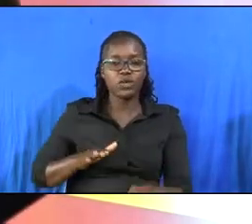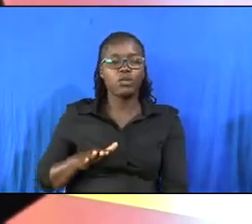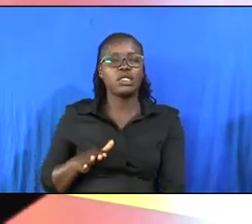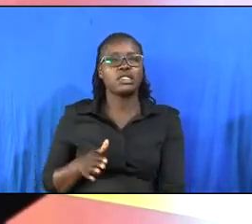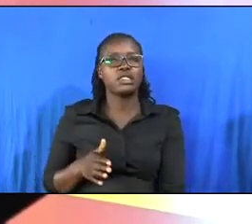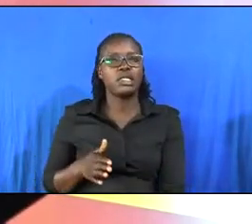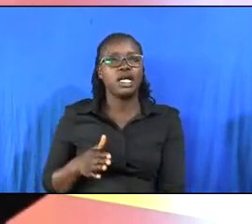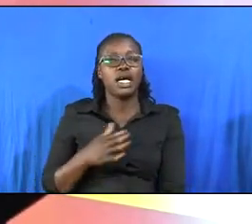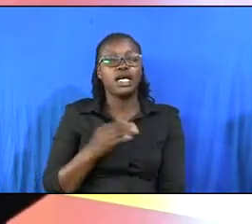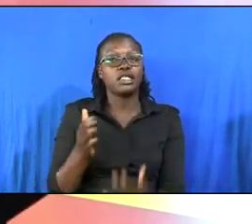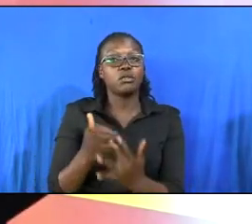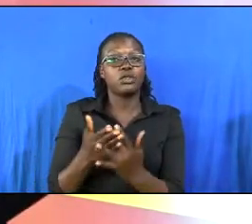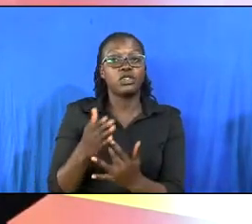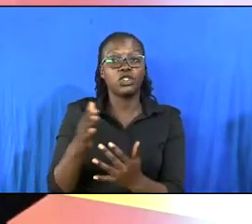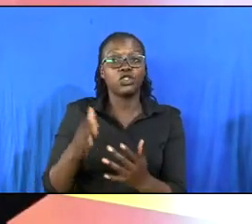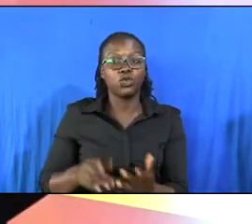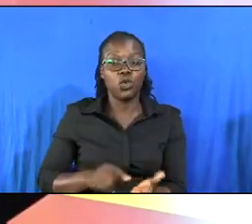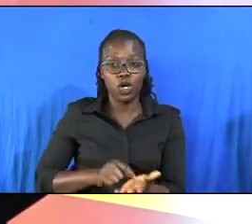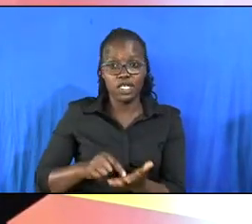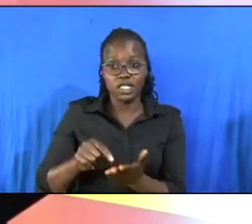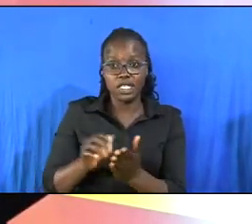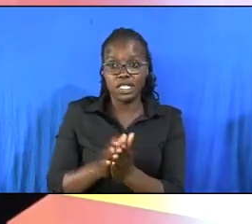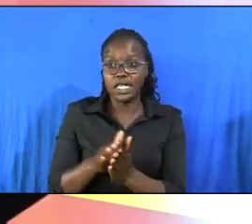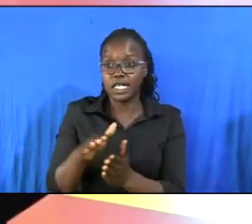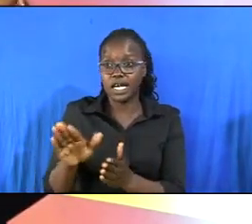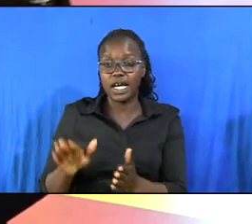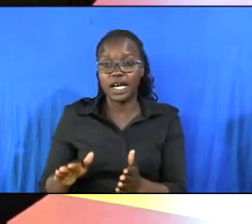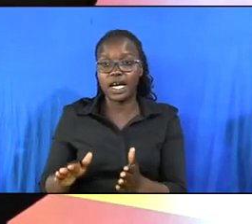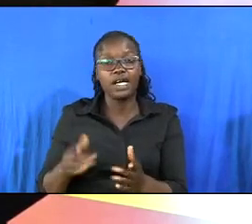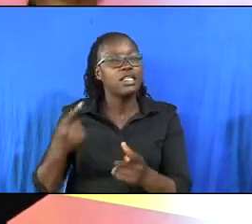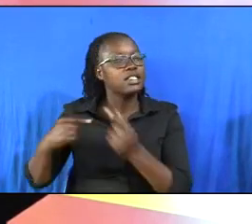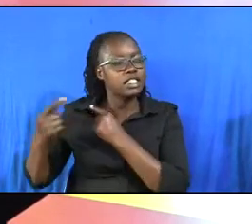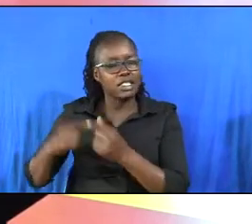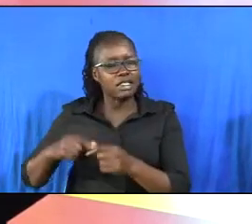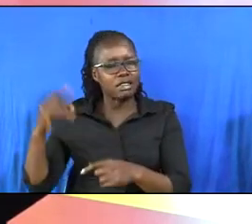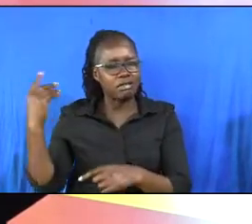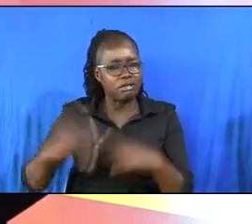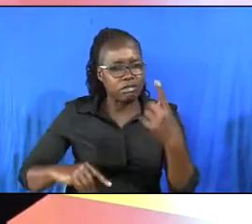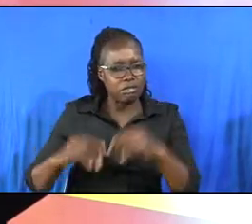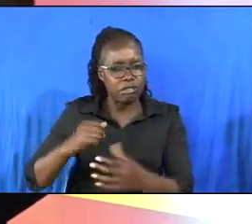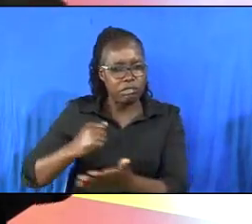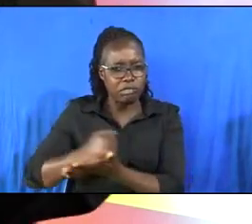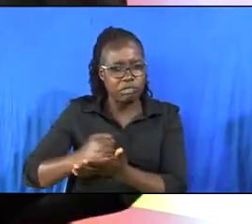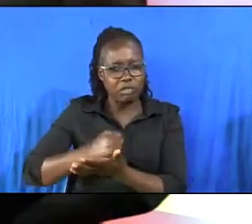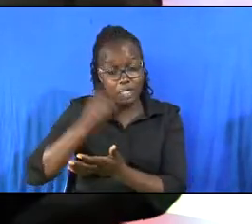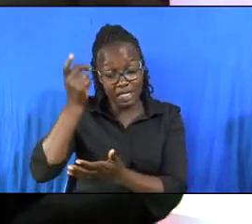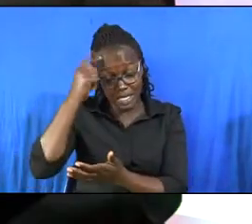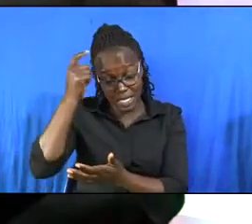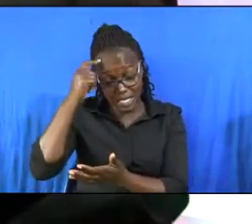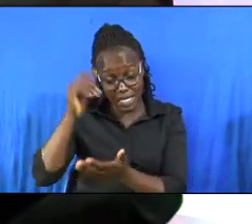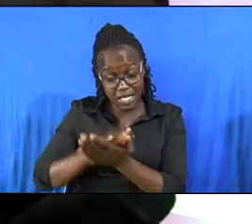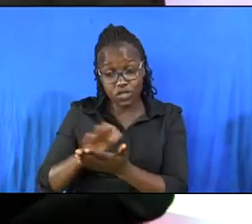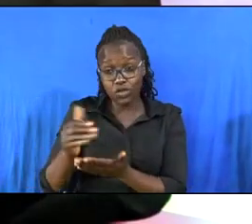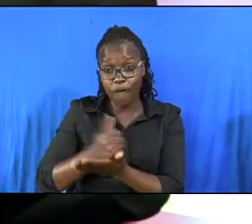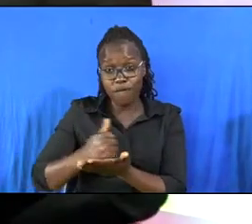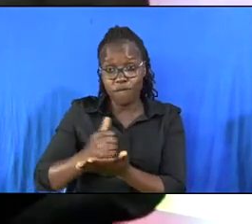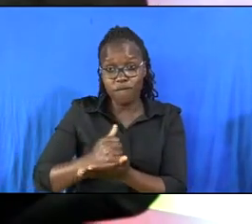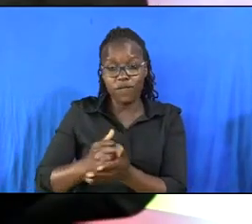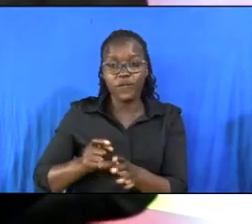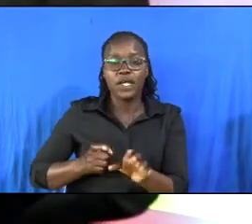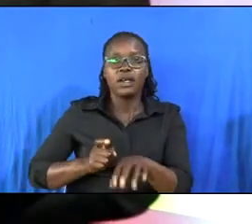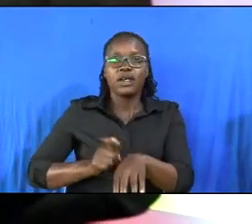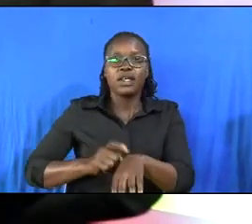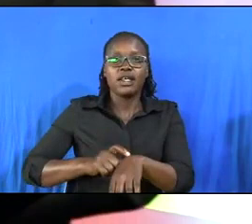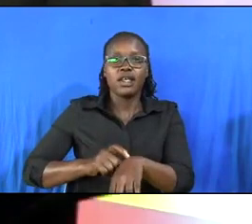the woman and between your seed and her seed he shall bruise your head and you shall bruise his